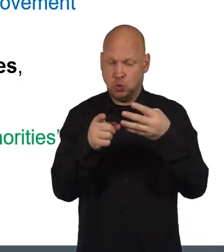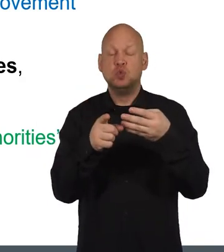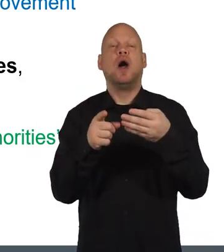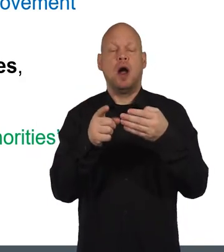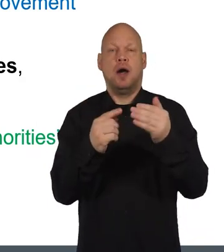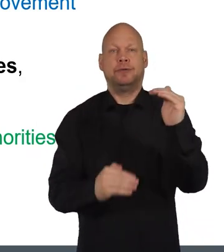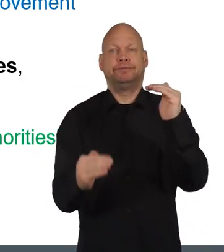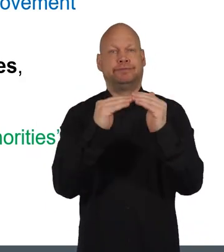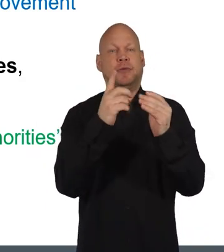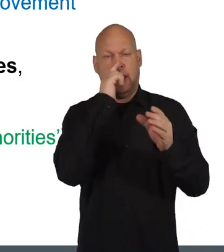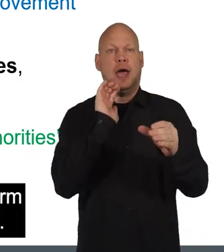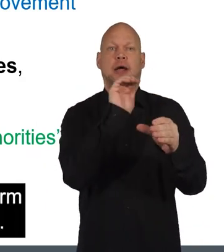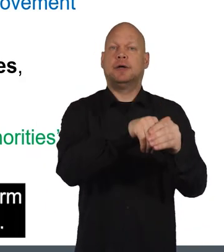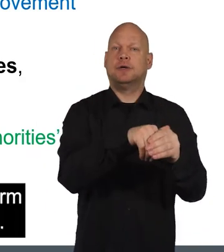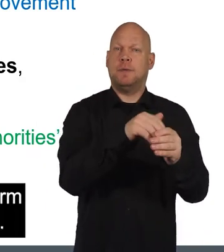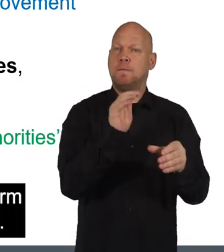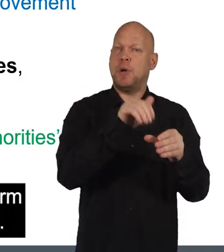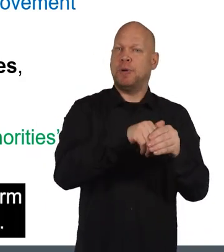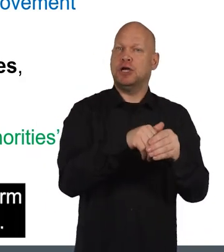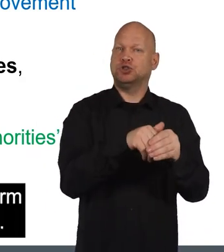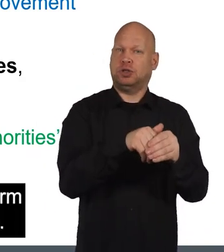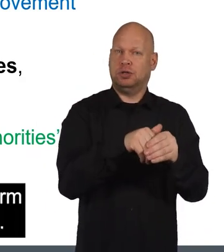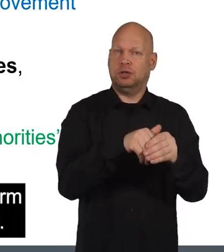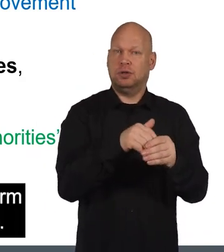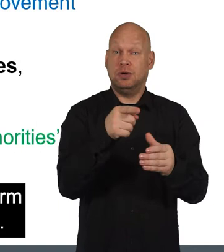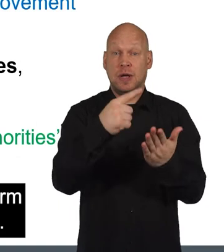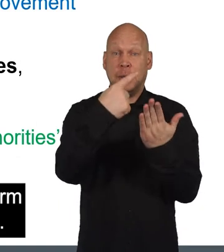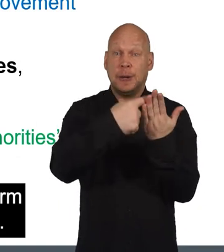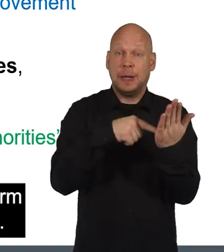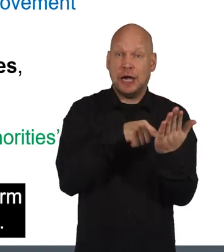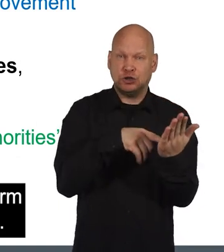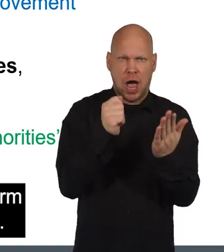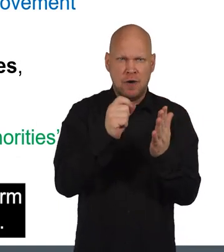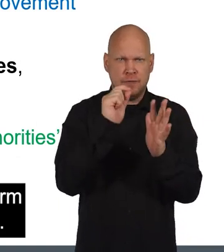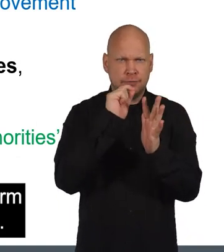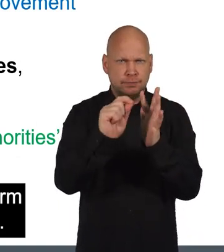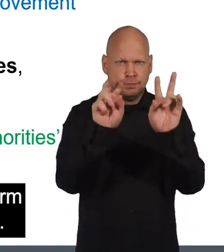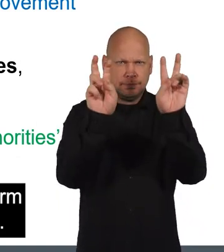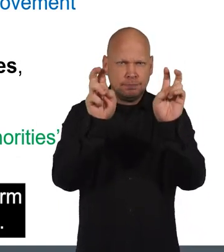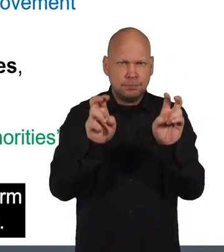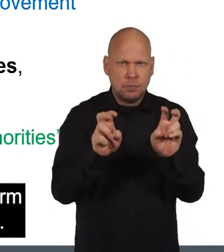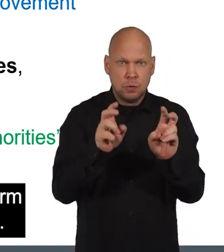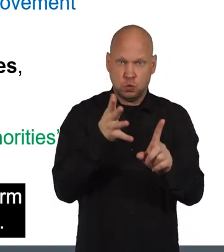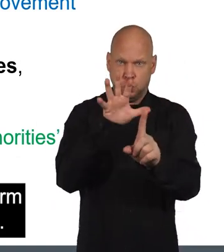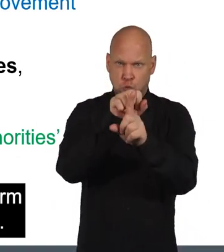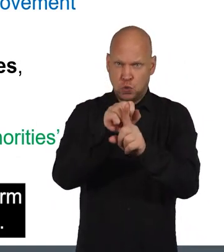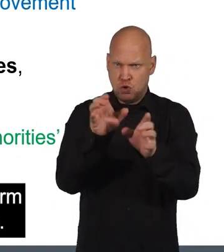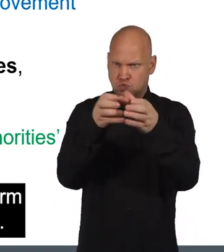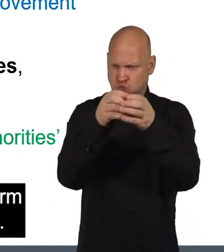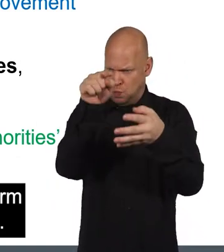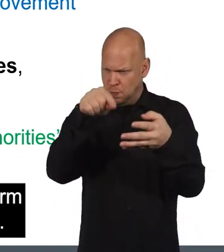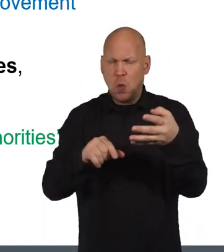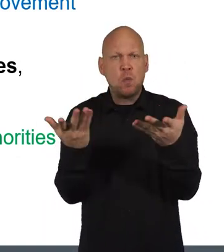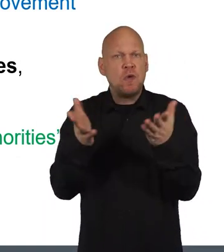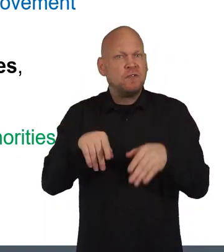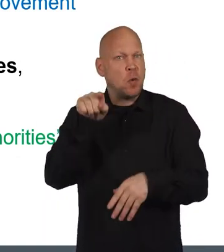participation request. So the legislation has to have a specific term to indicate that the group has met these.